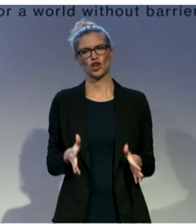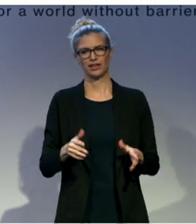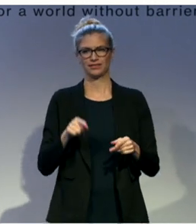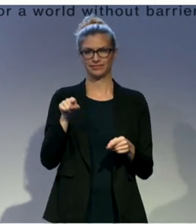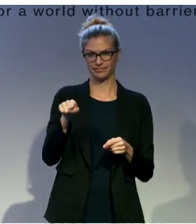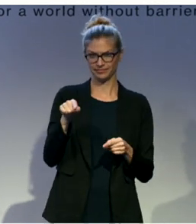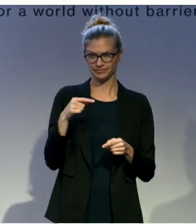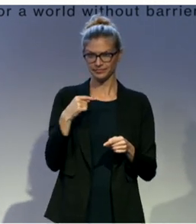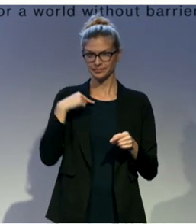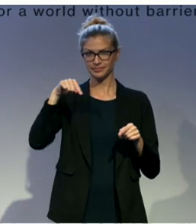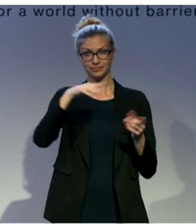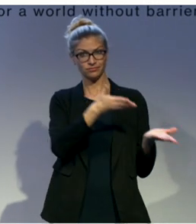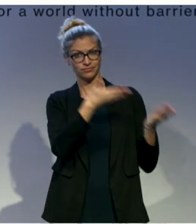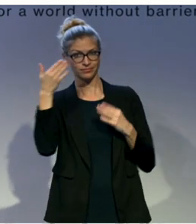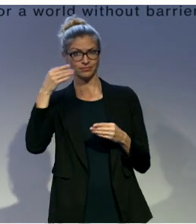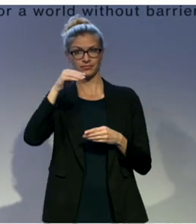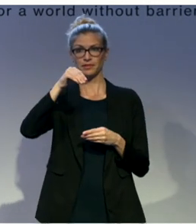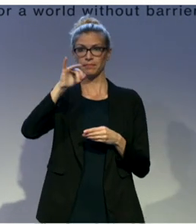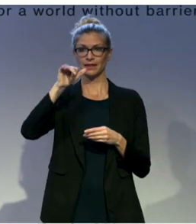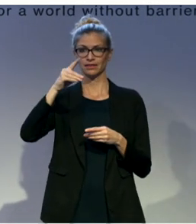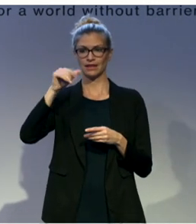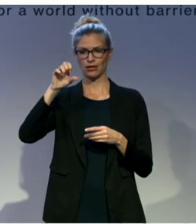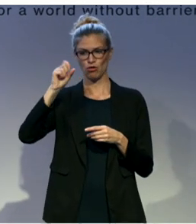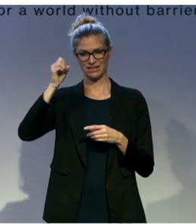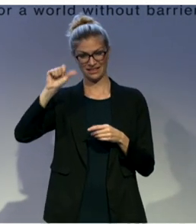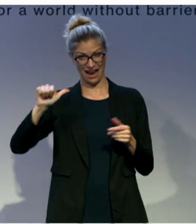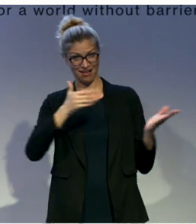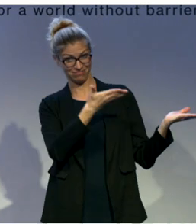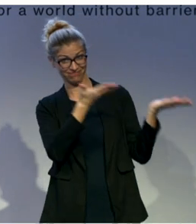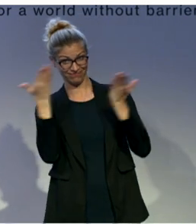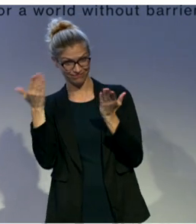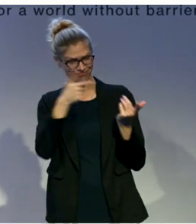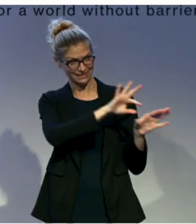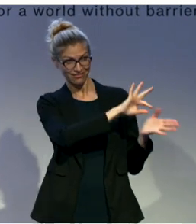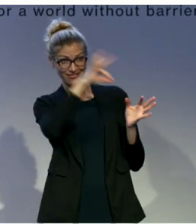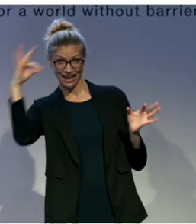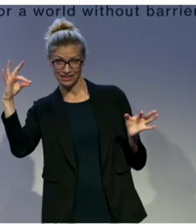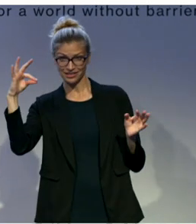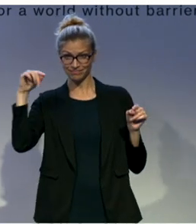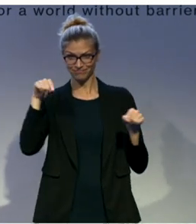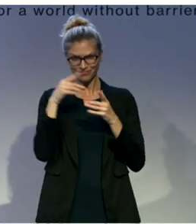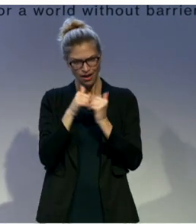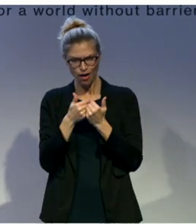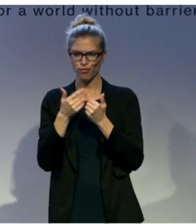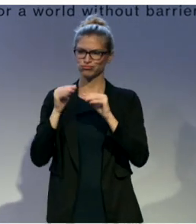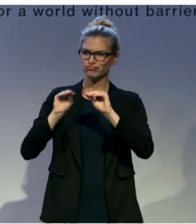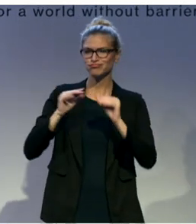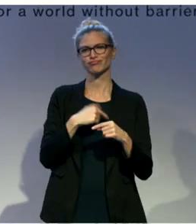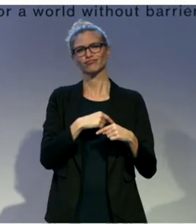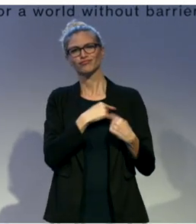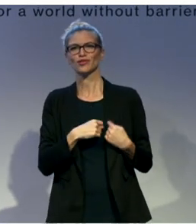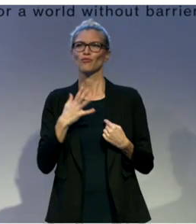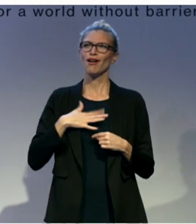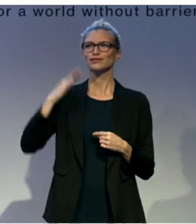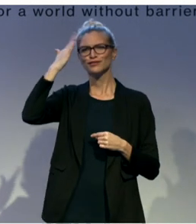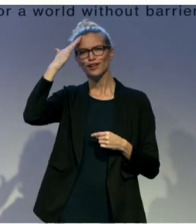in Iowa, and in Delaware as part of our pilot project, which we seek to make not only a US-China School for the Deaf partnership, but